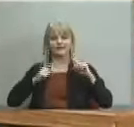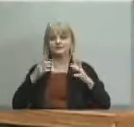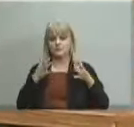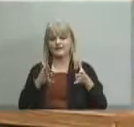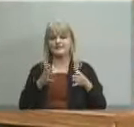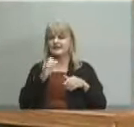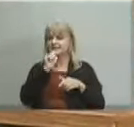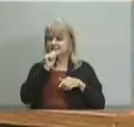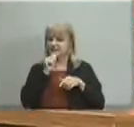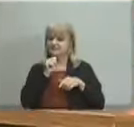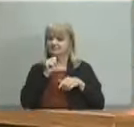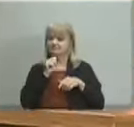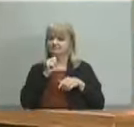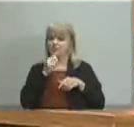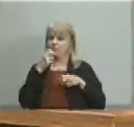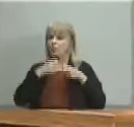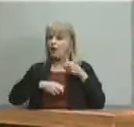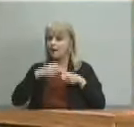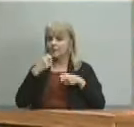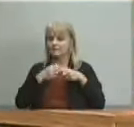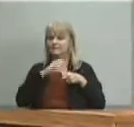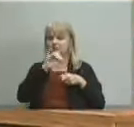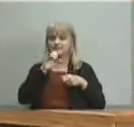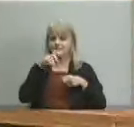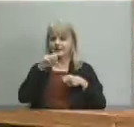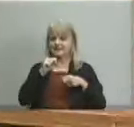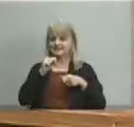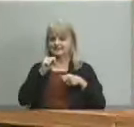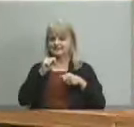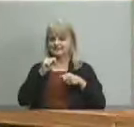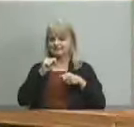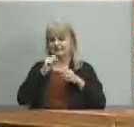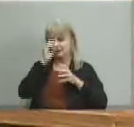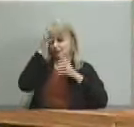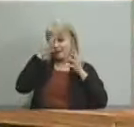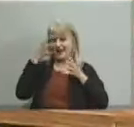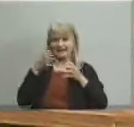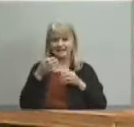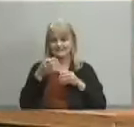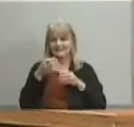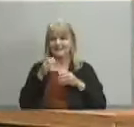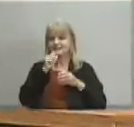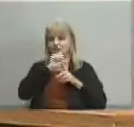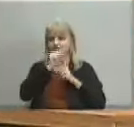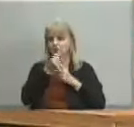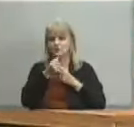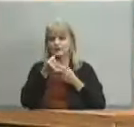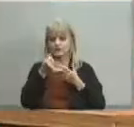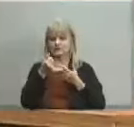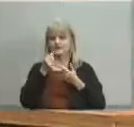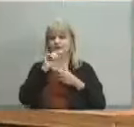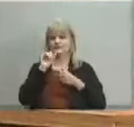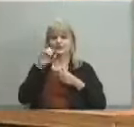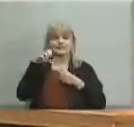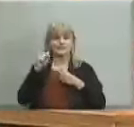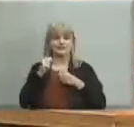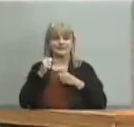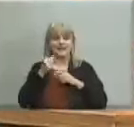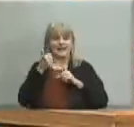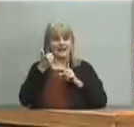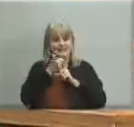know this isn't really a problem that jcps created it's not really a situation that jcps can by itself